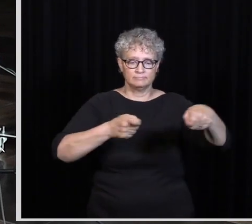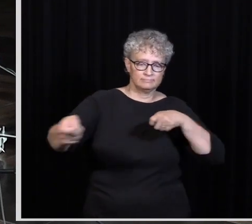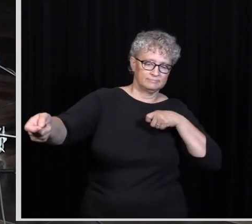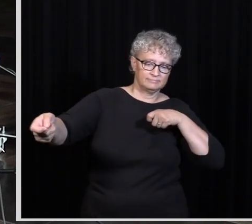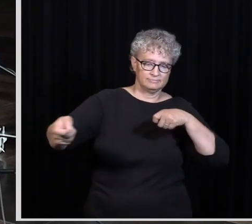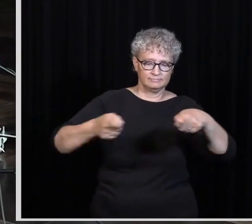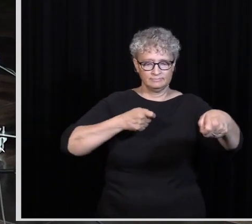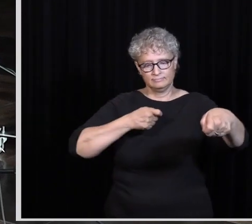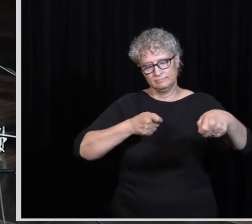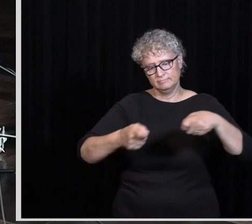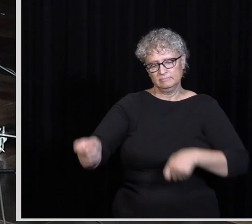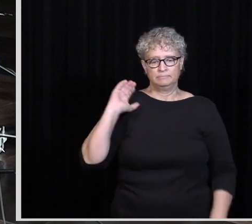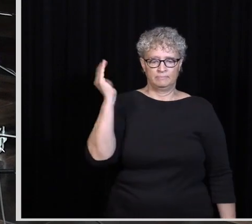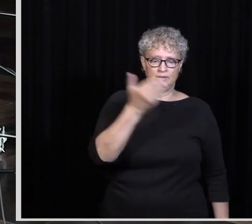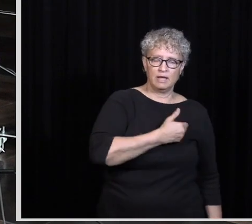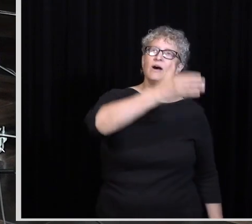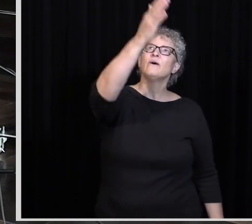I Got I